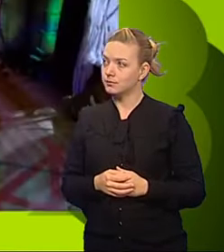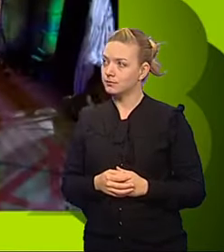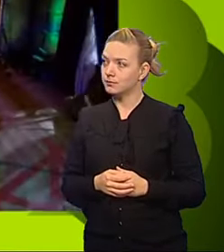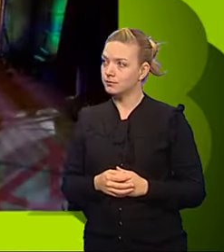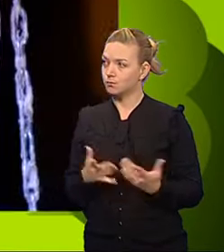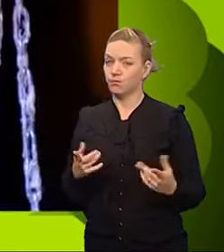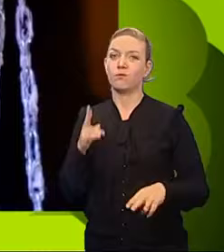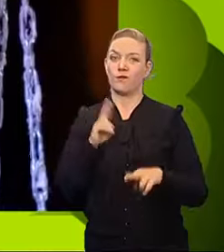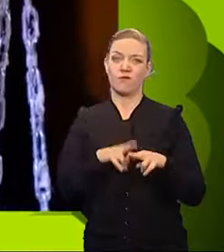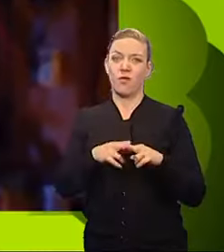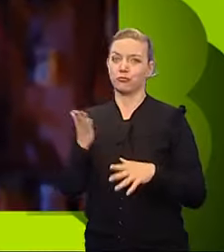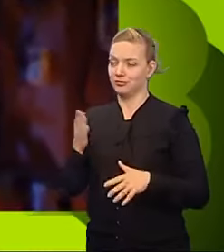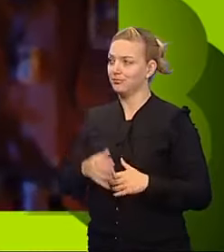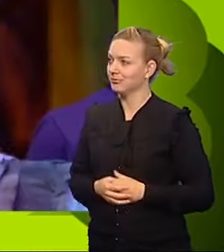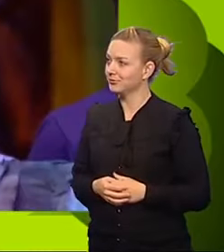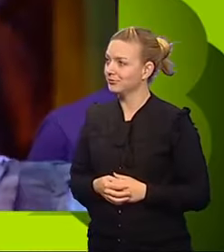Florence.